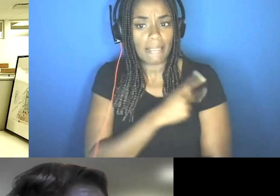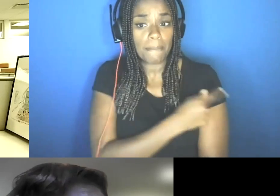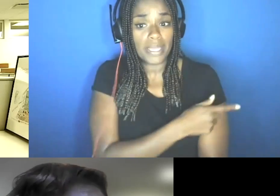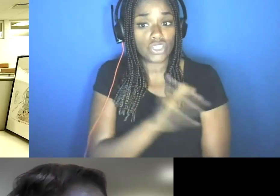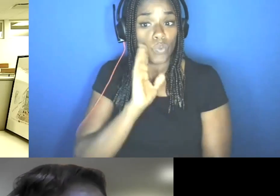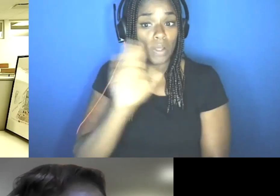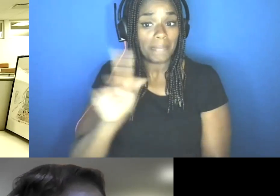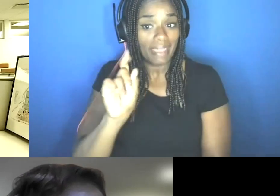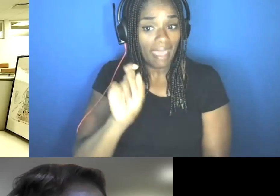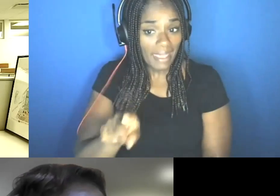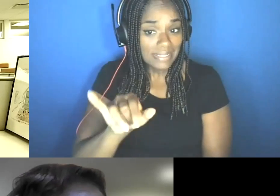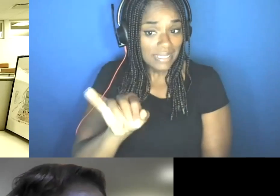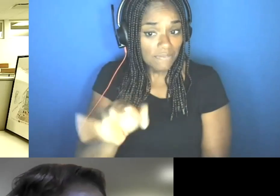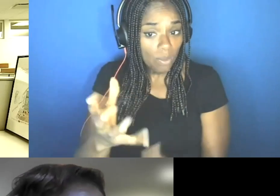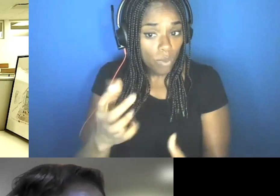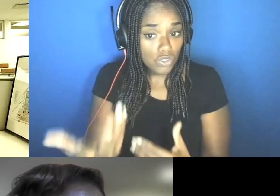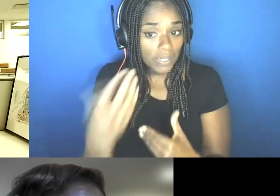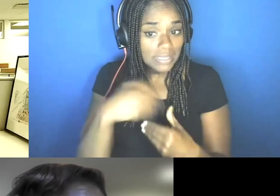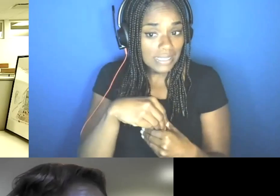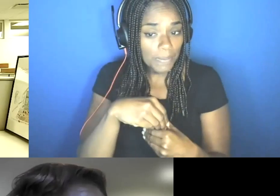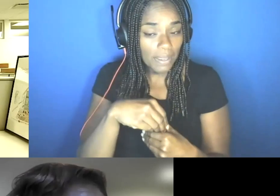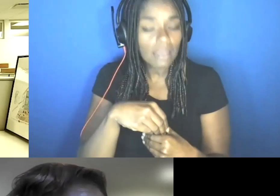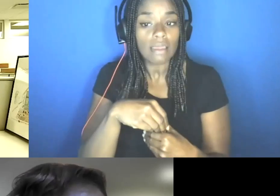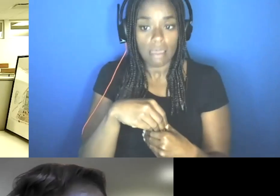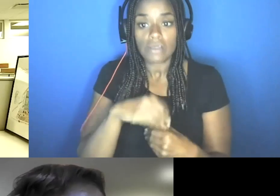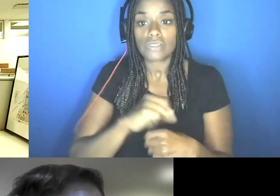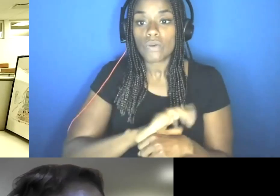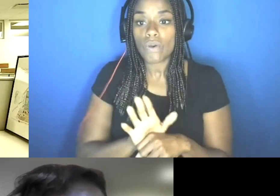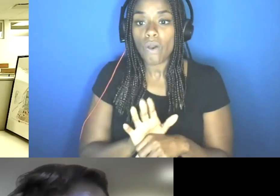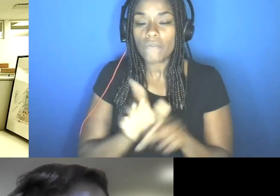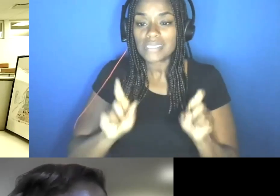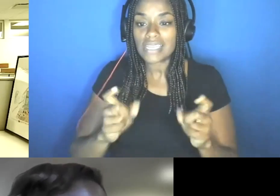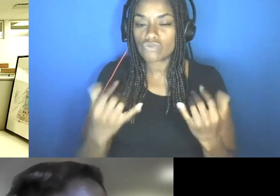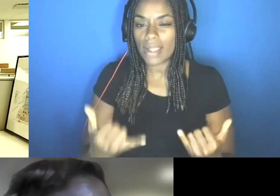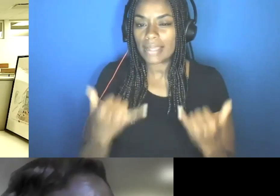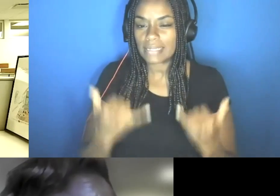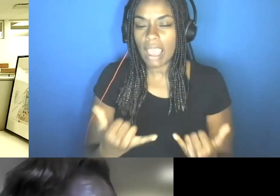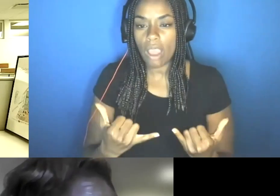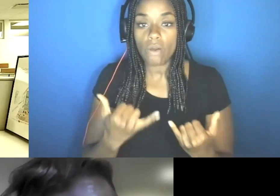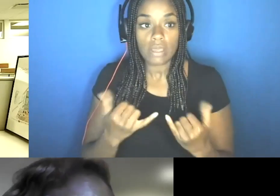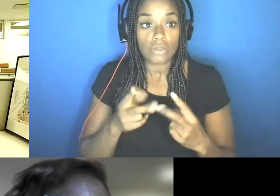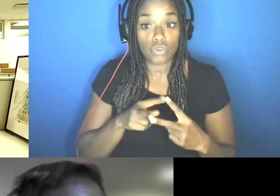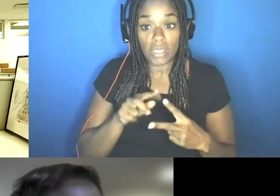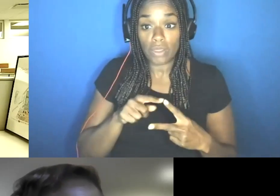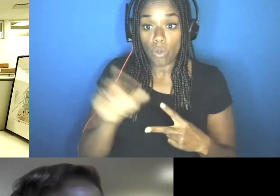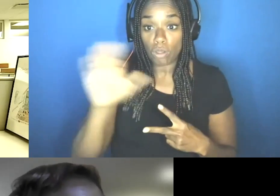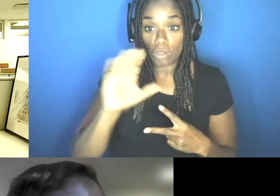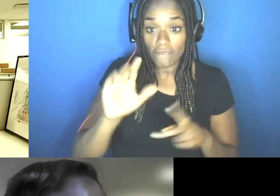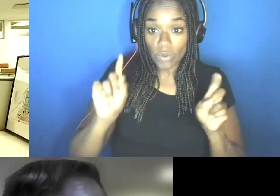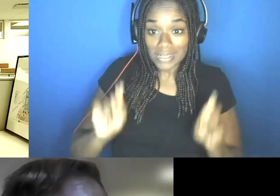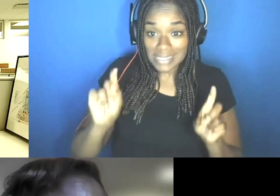to participate. Uh, so the way COVID tests are run right now is you either go seek a test, uh,